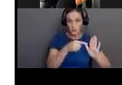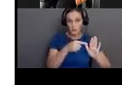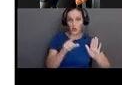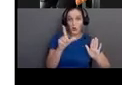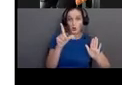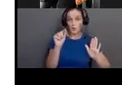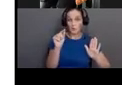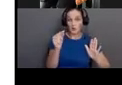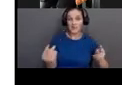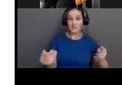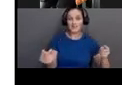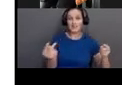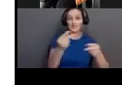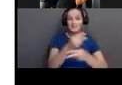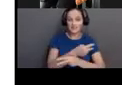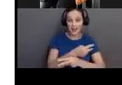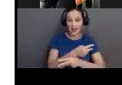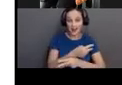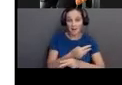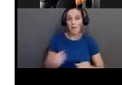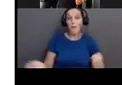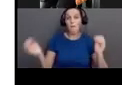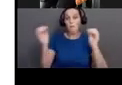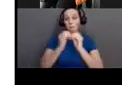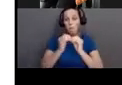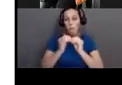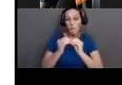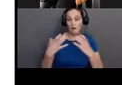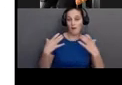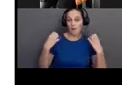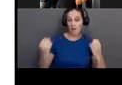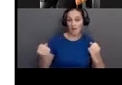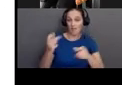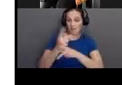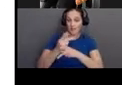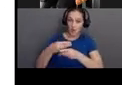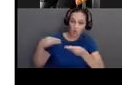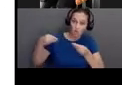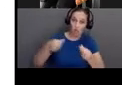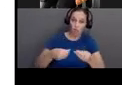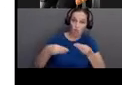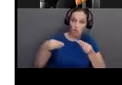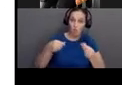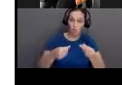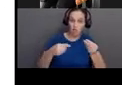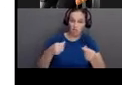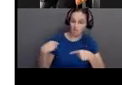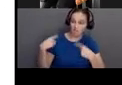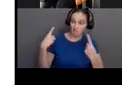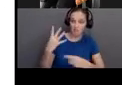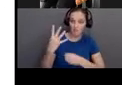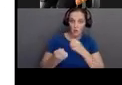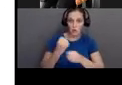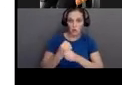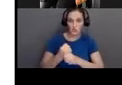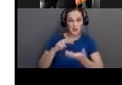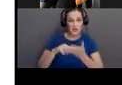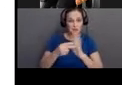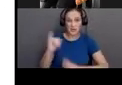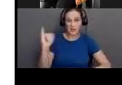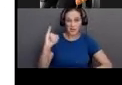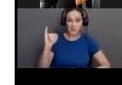great health care expenditures over four years. So this is costing our insurance system a tremendous amount of money,